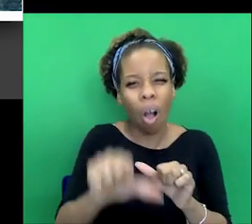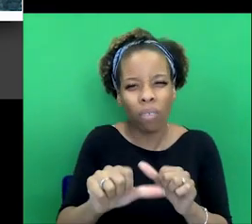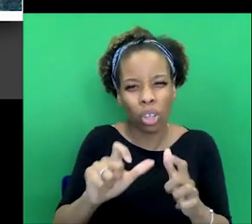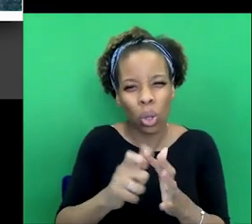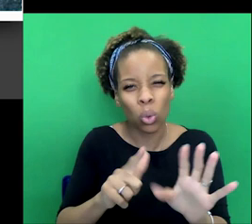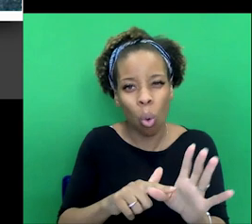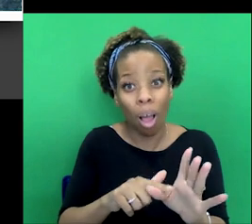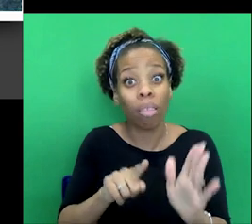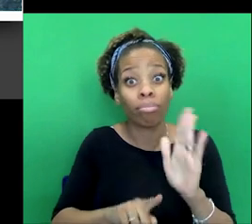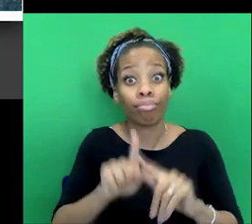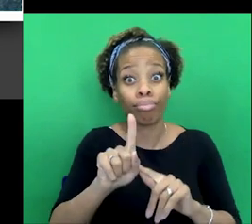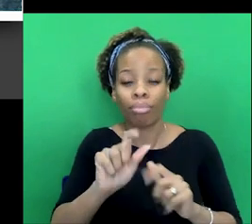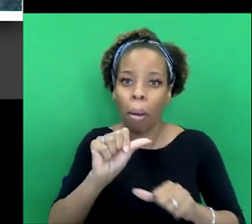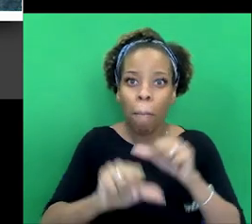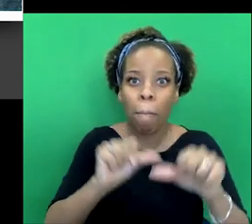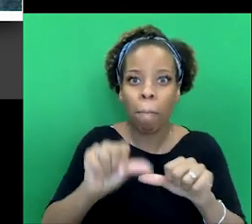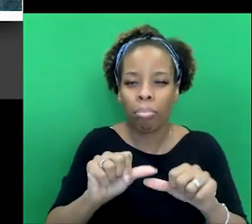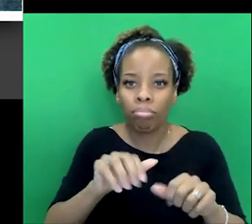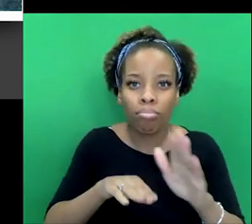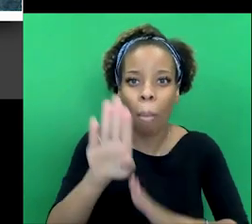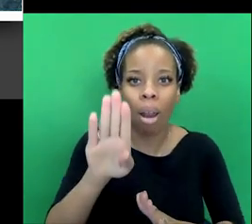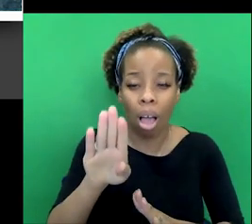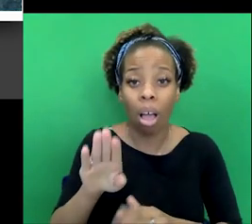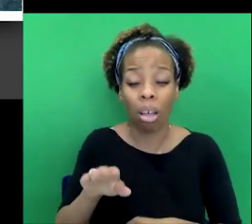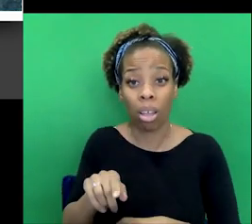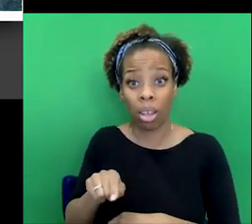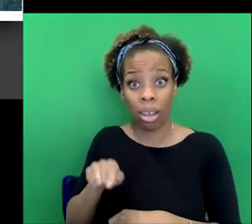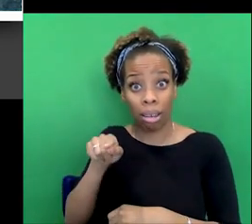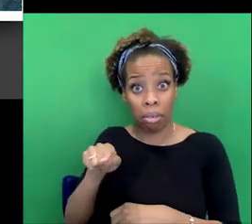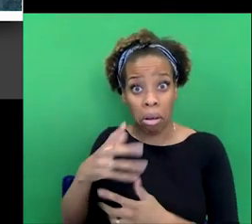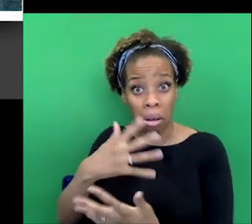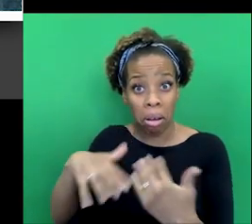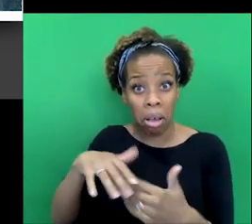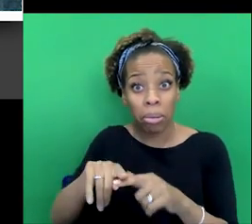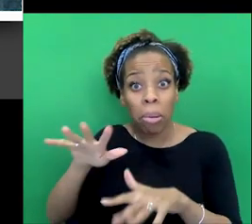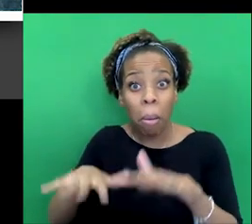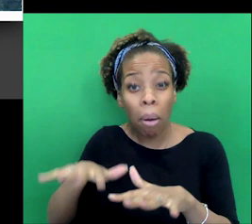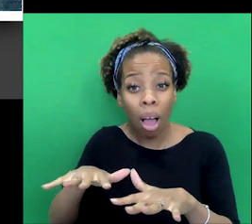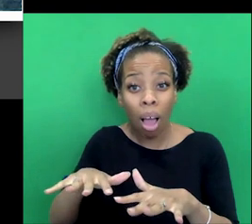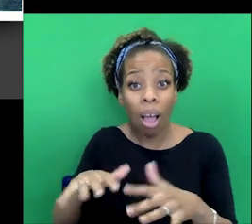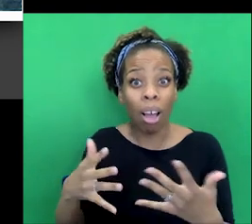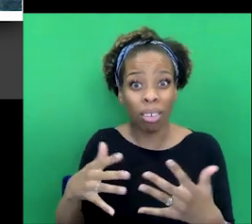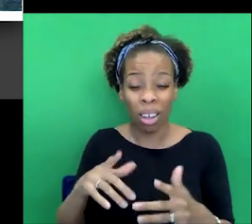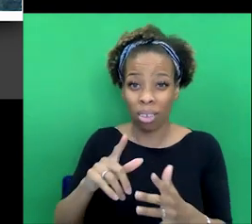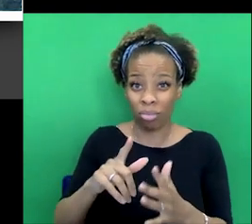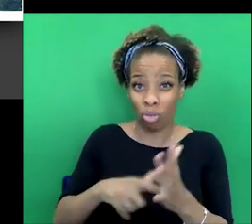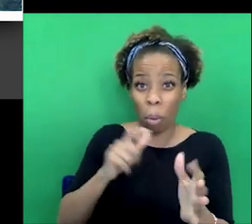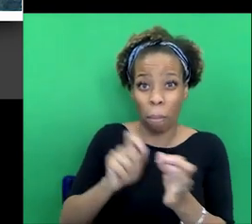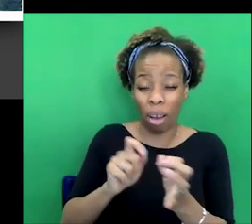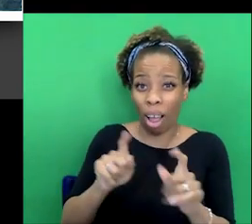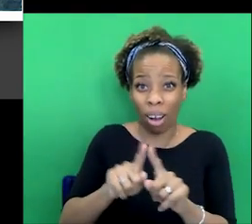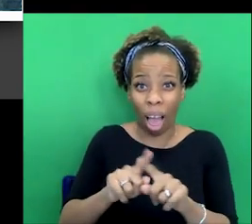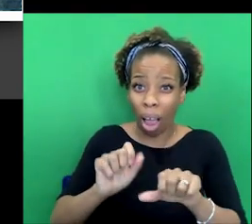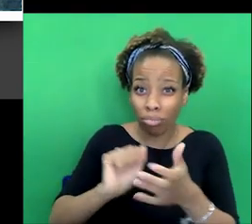of wound up in this, I mean, very literally part of that, uh, uh, of that camp system, isn't he? Sort of doing its PR, uh, isn't he? I think,